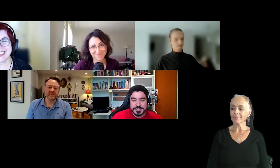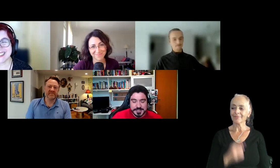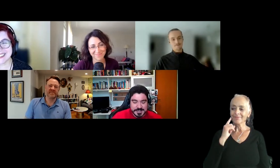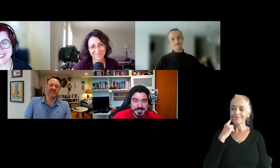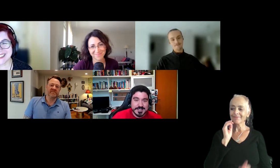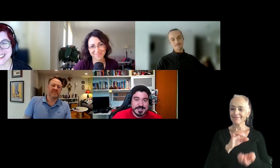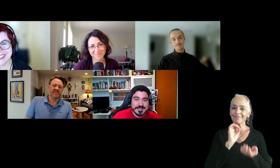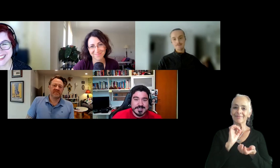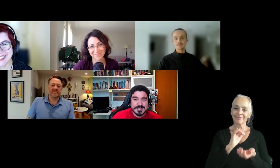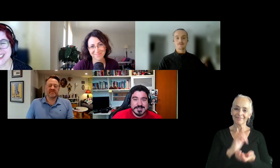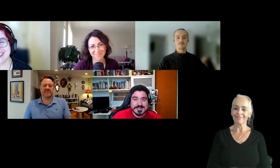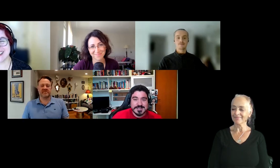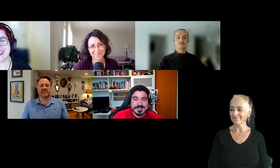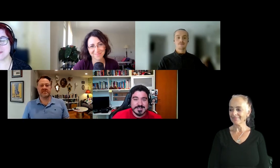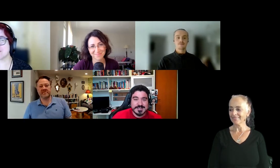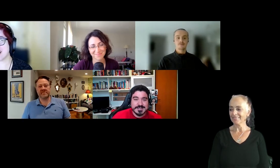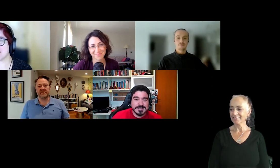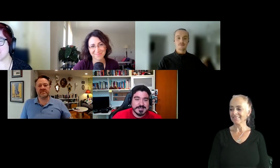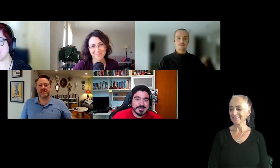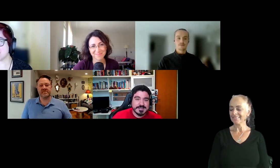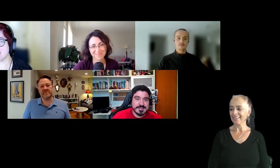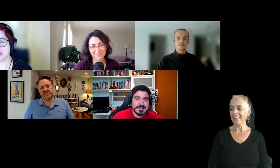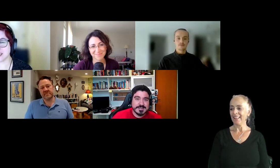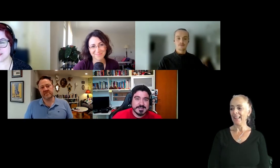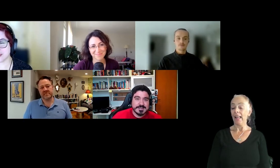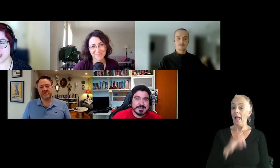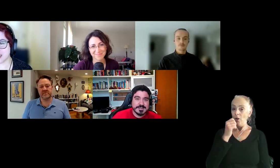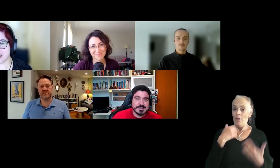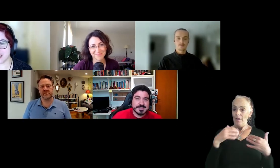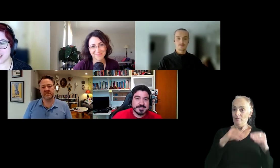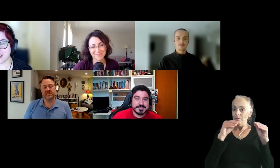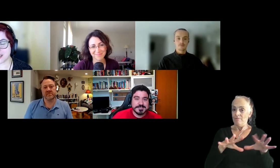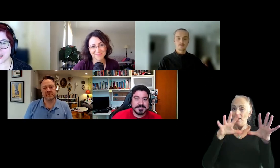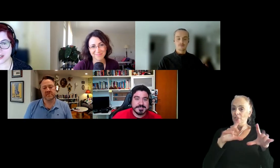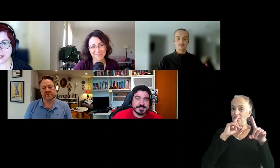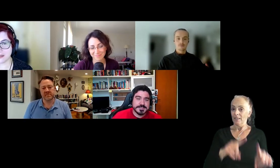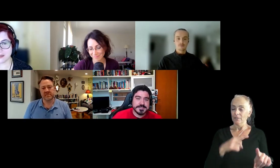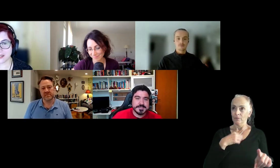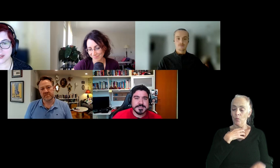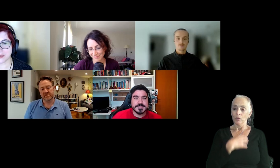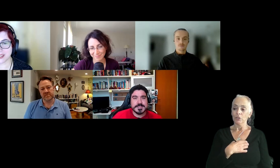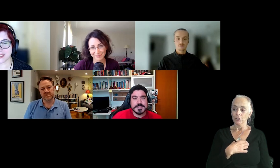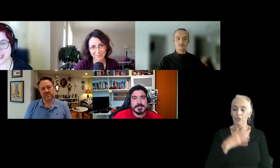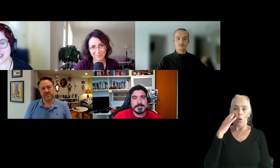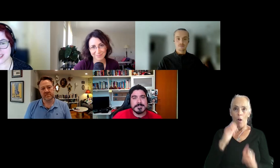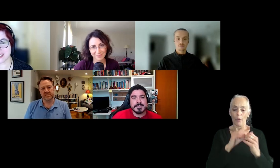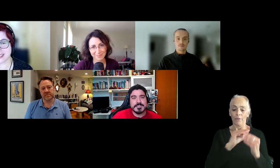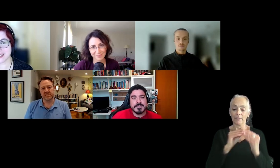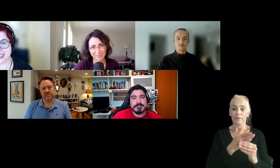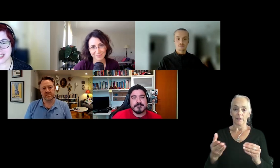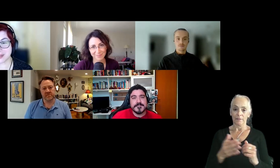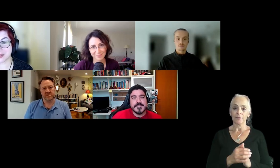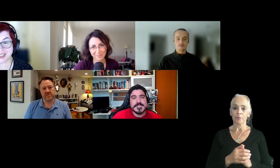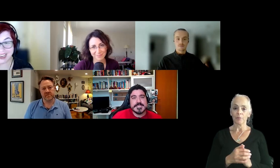Sure. Um, I don't have a magical answer for, uh, I wish to know how to fix things. Cause,